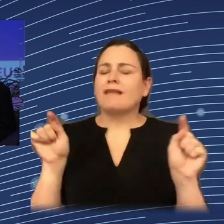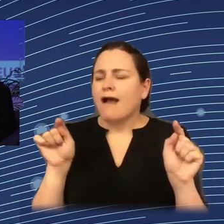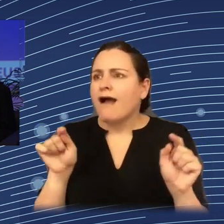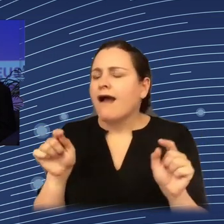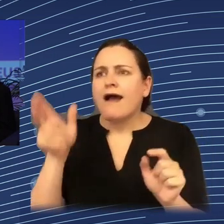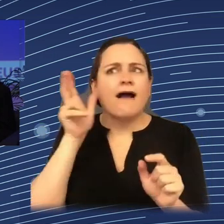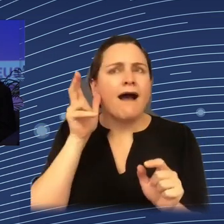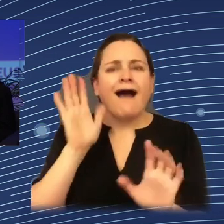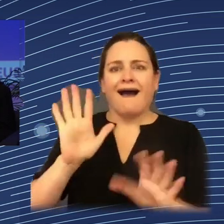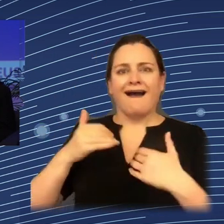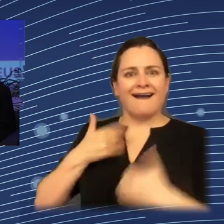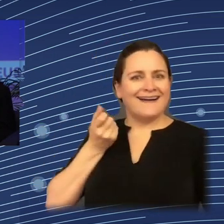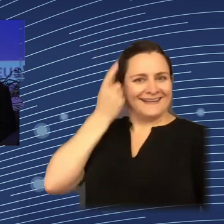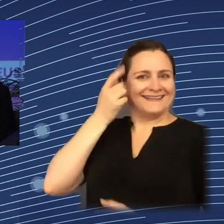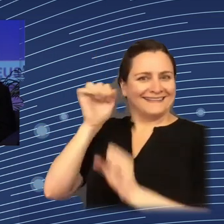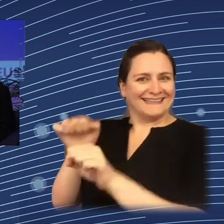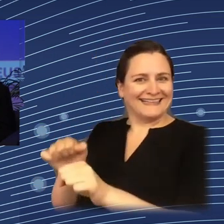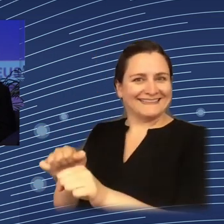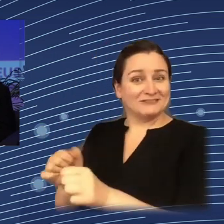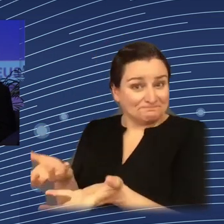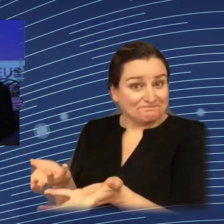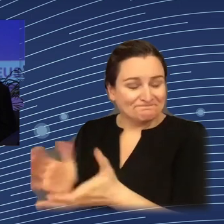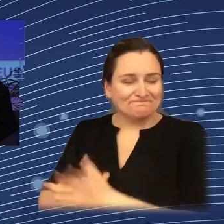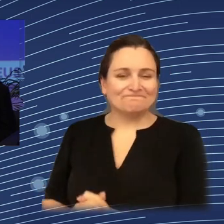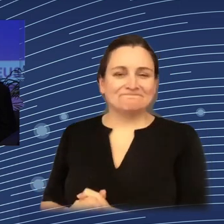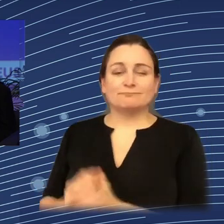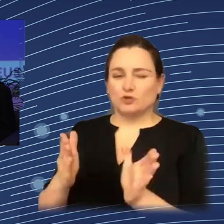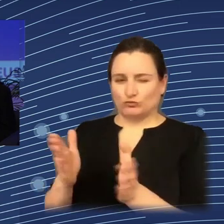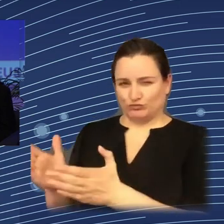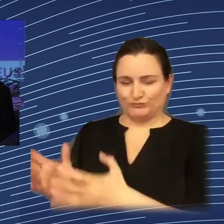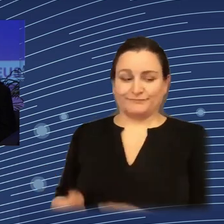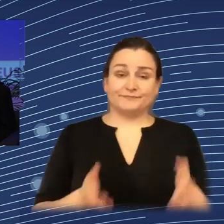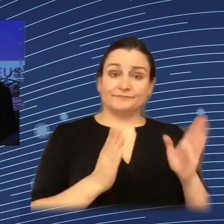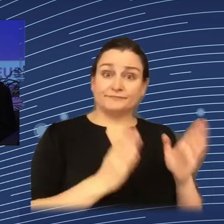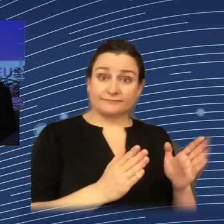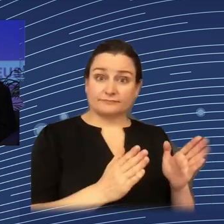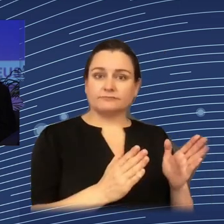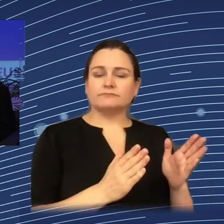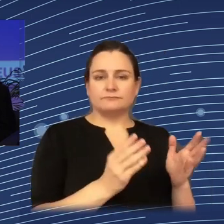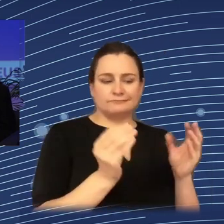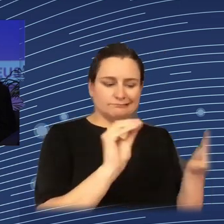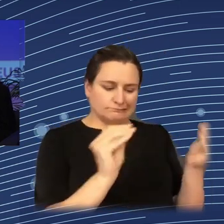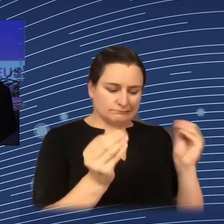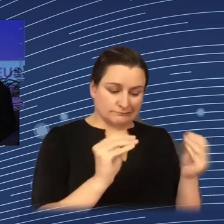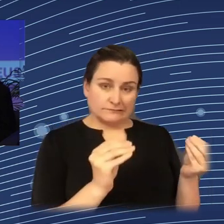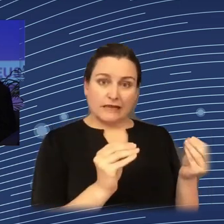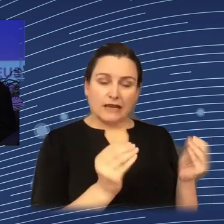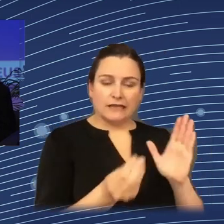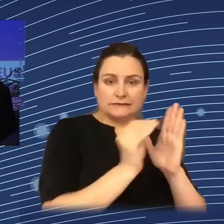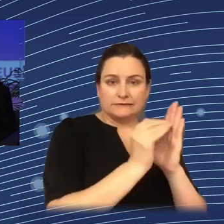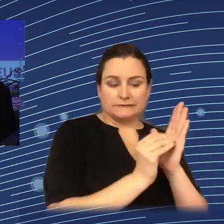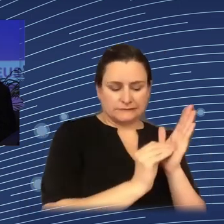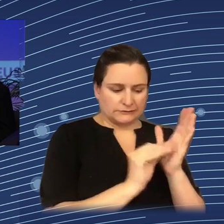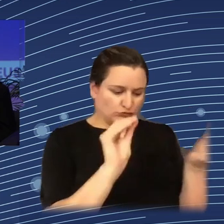way, learning what is design shows the same difficulties. But despite those